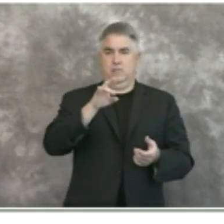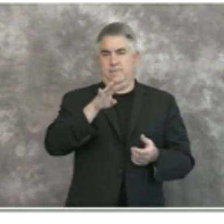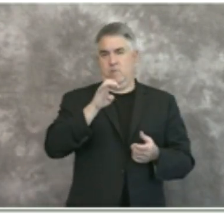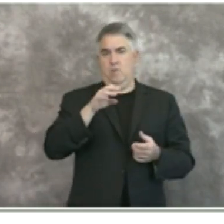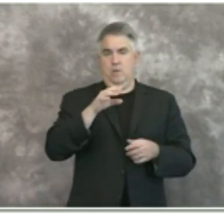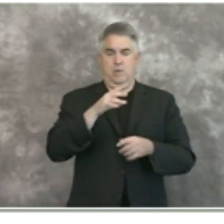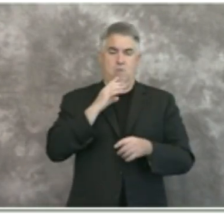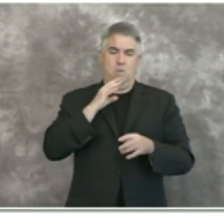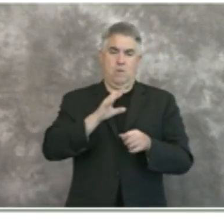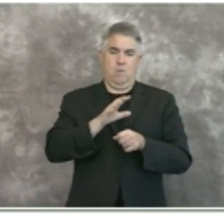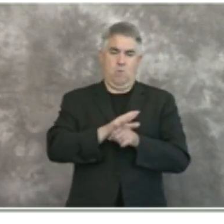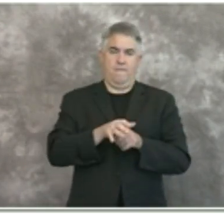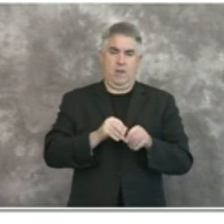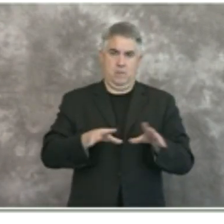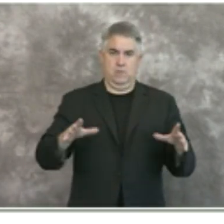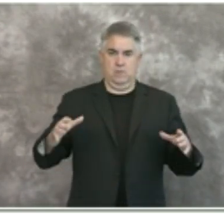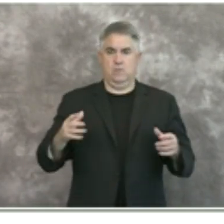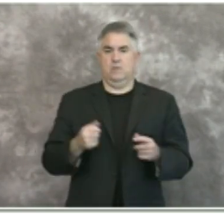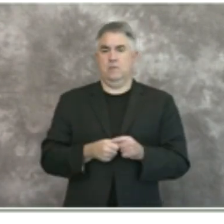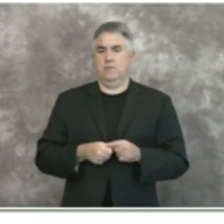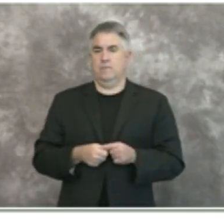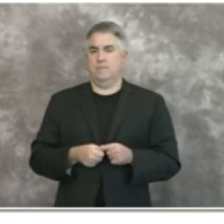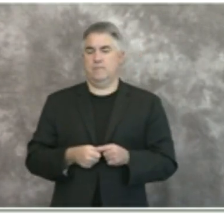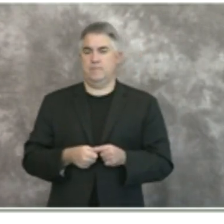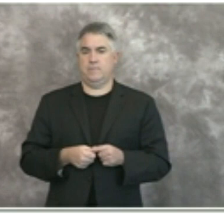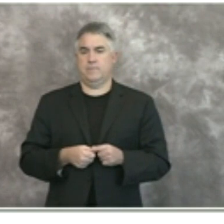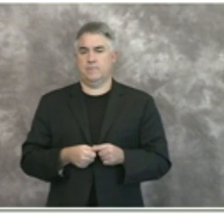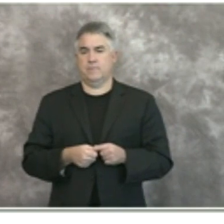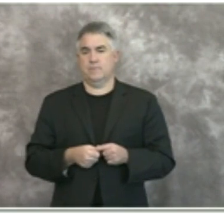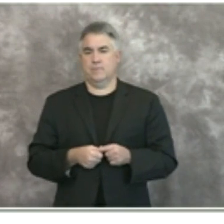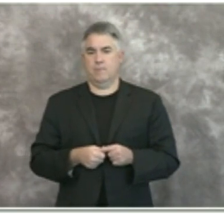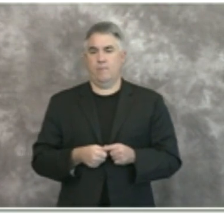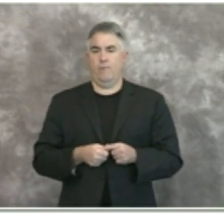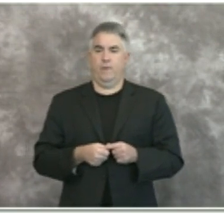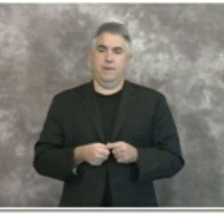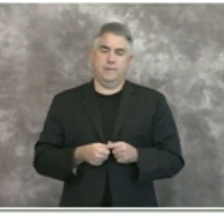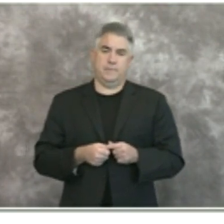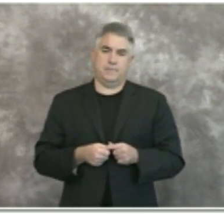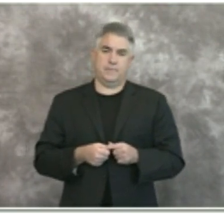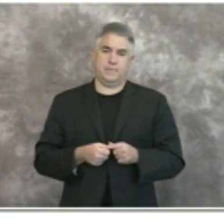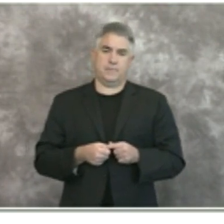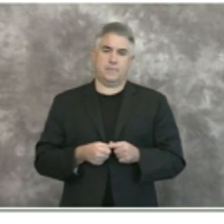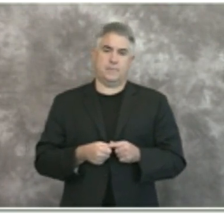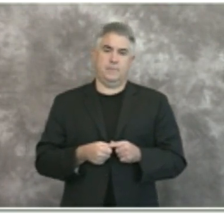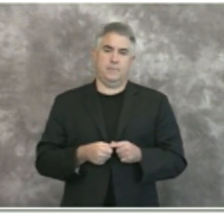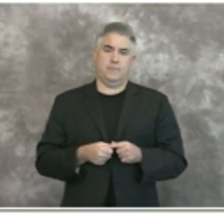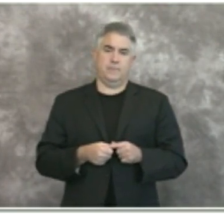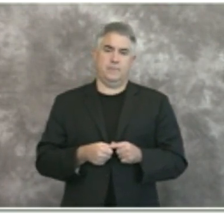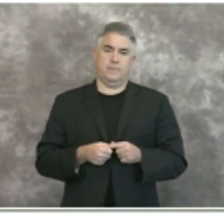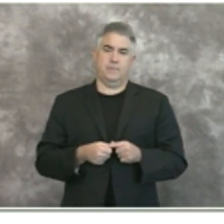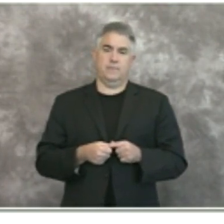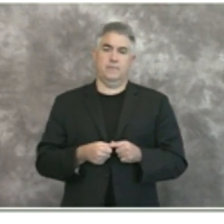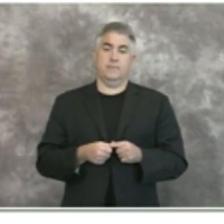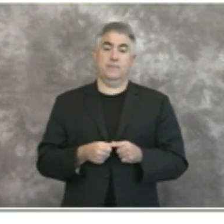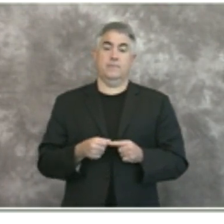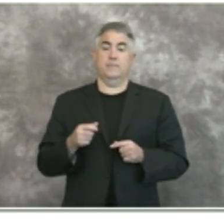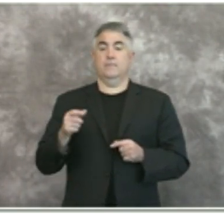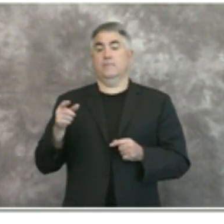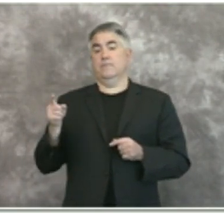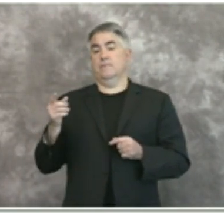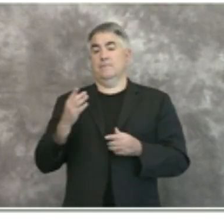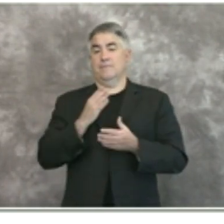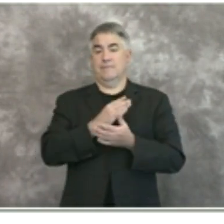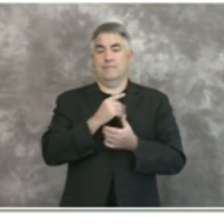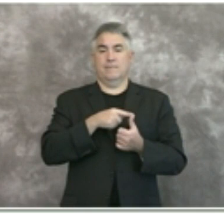reporting seven additional deaths since yesterday uh the dates of these uh deaths occurred between may 28th and june